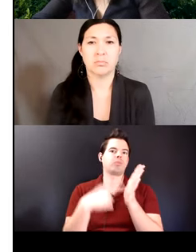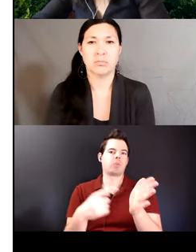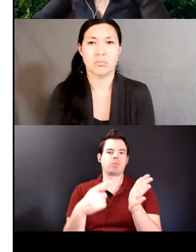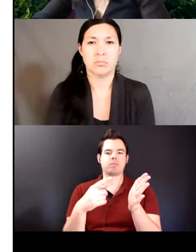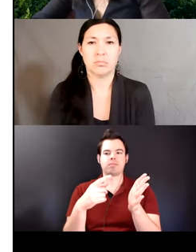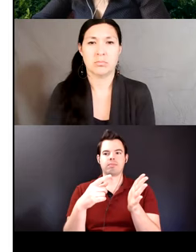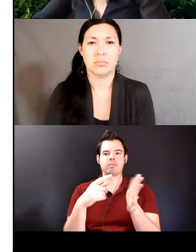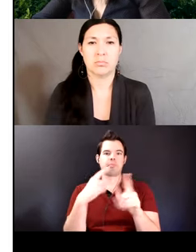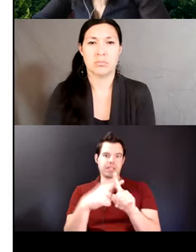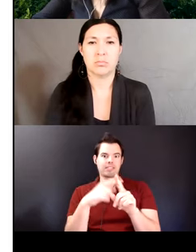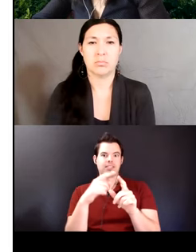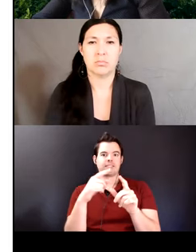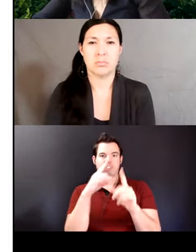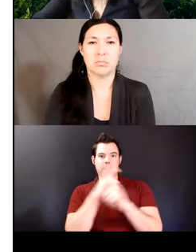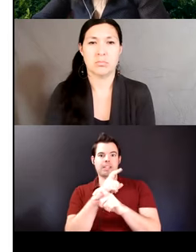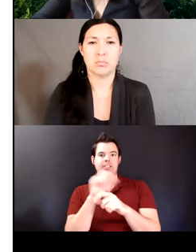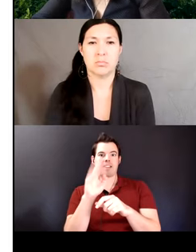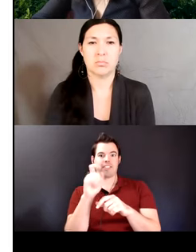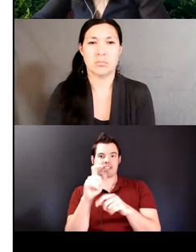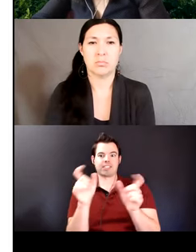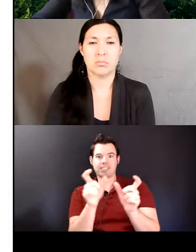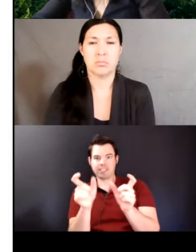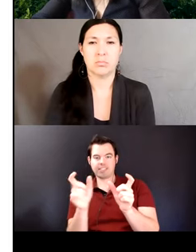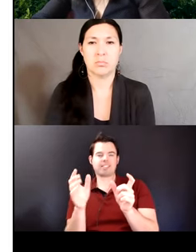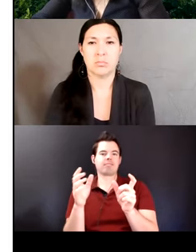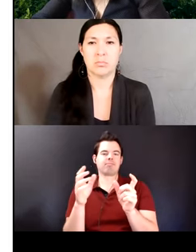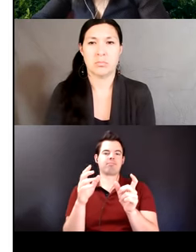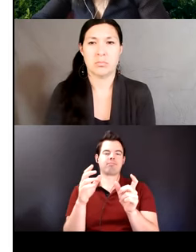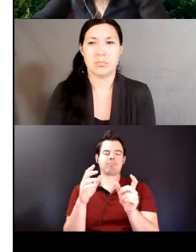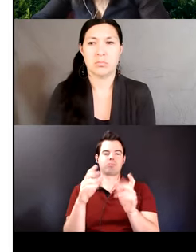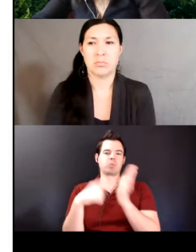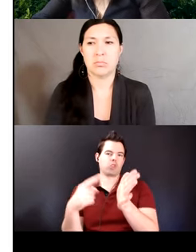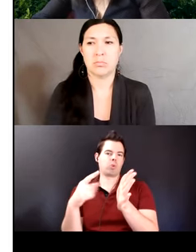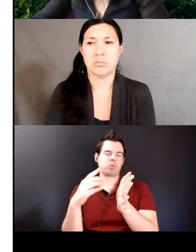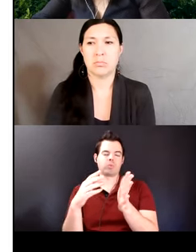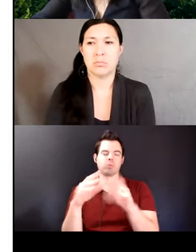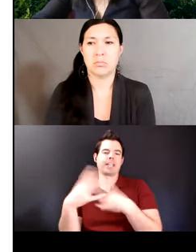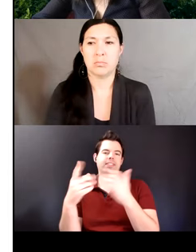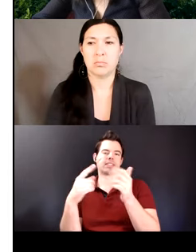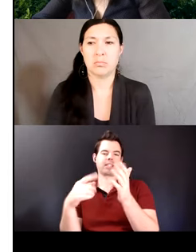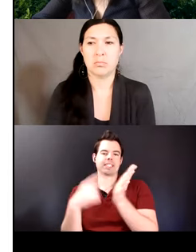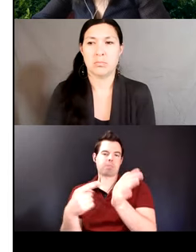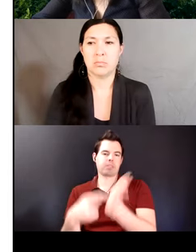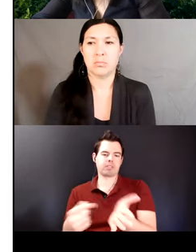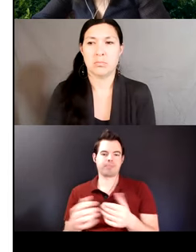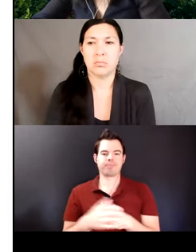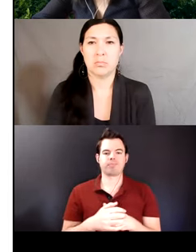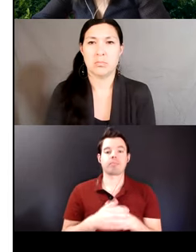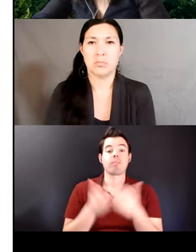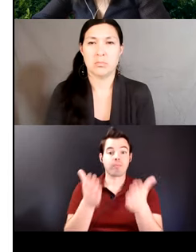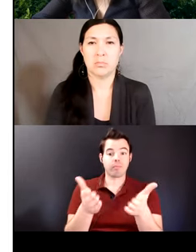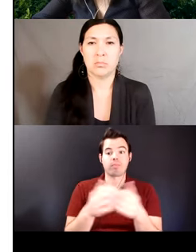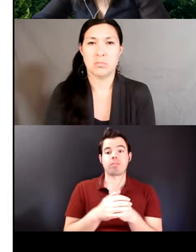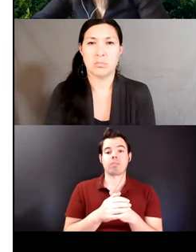and prior motion means that the subject goes and does the verb uh in a specific location